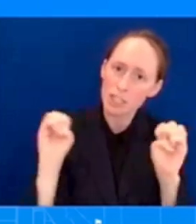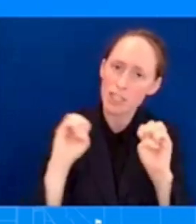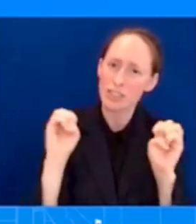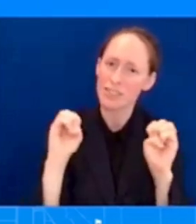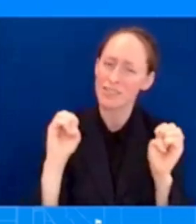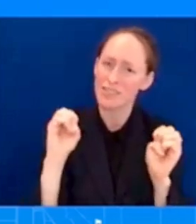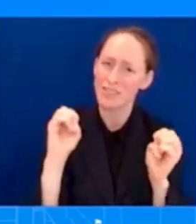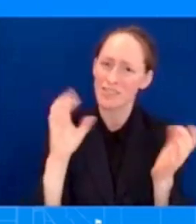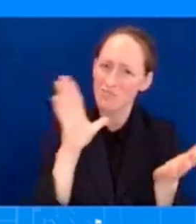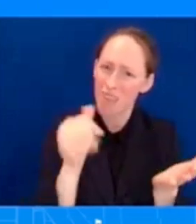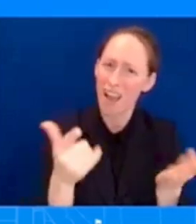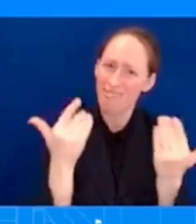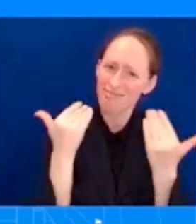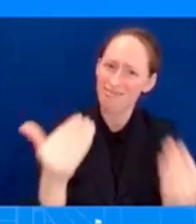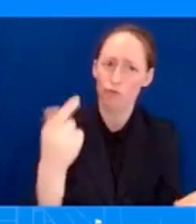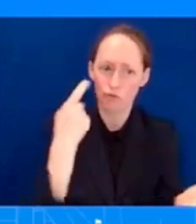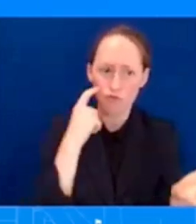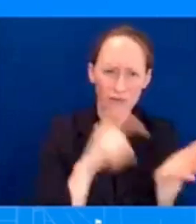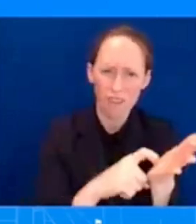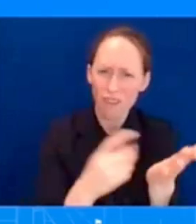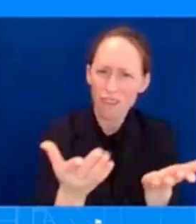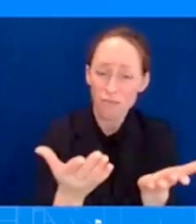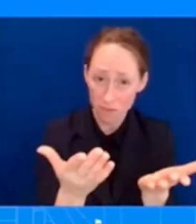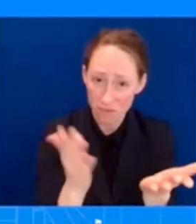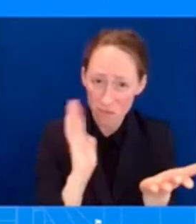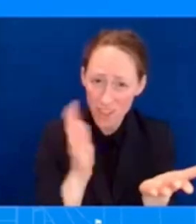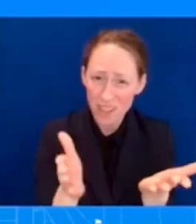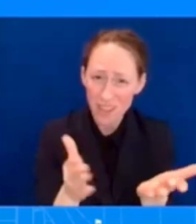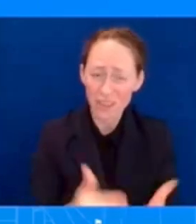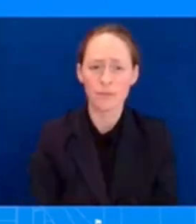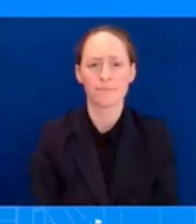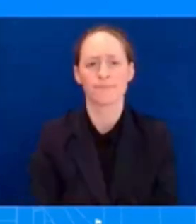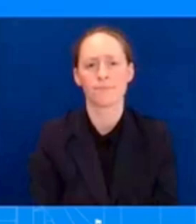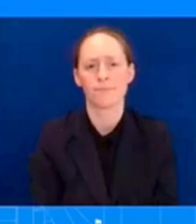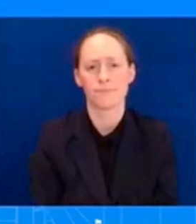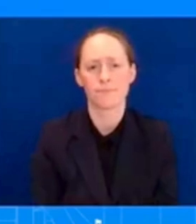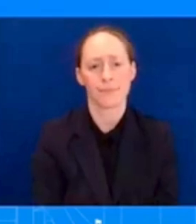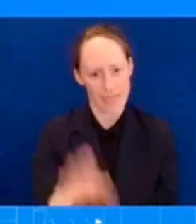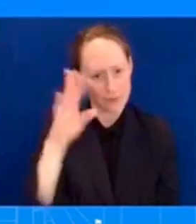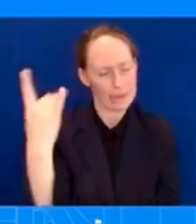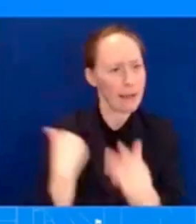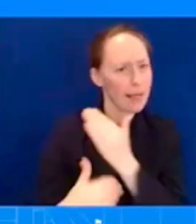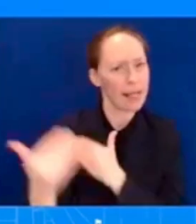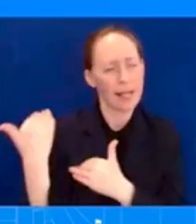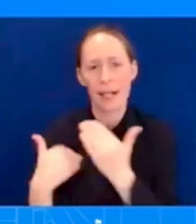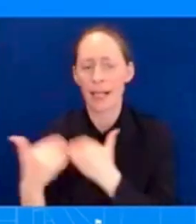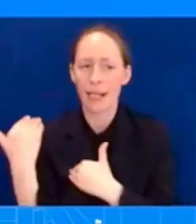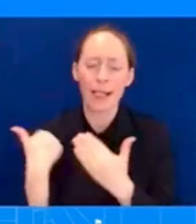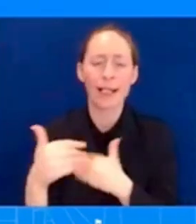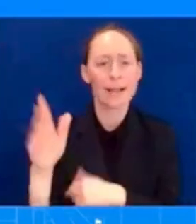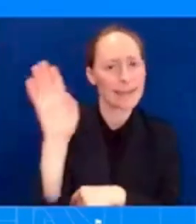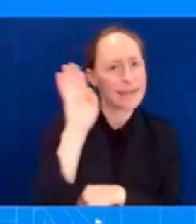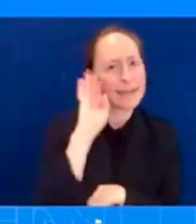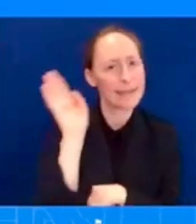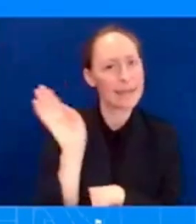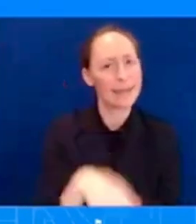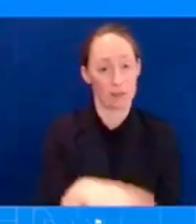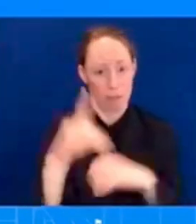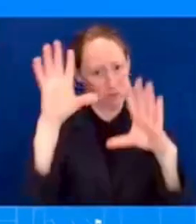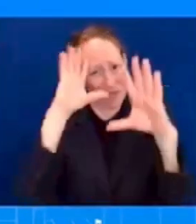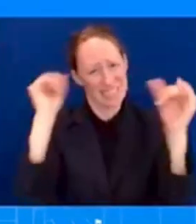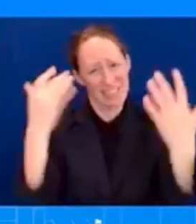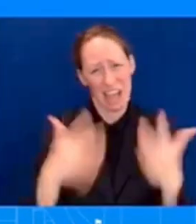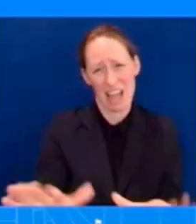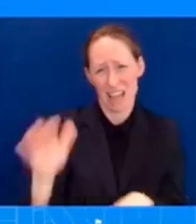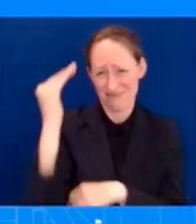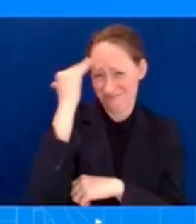question a couple of times. I've been asked the question a couple of times. This is a President as it was taking the climate crisis very seriously. He has called it an emergency